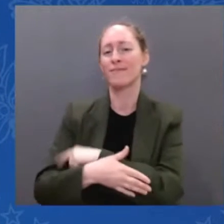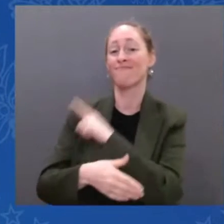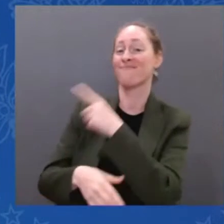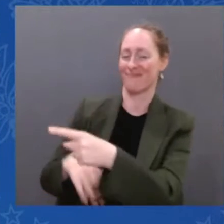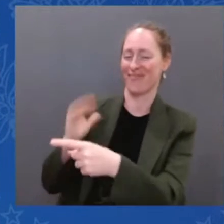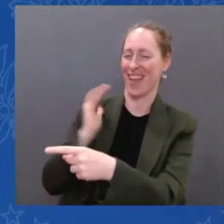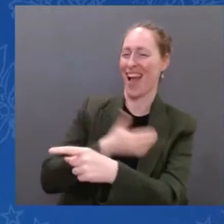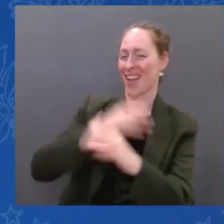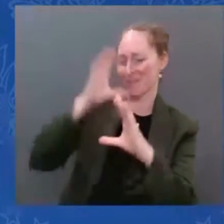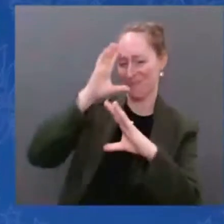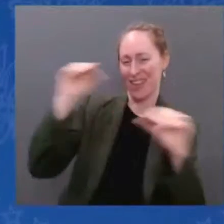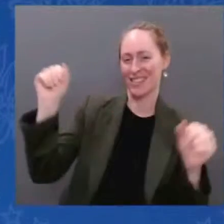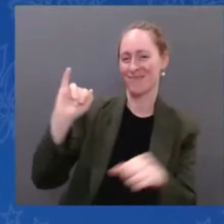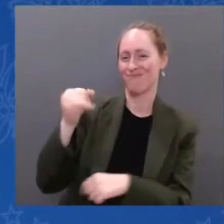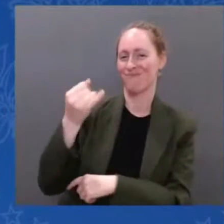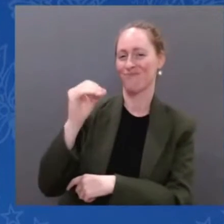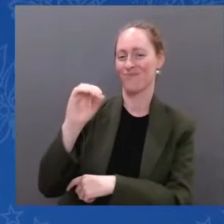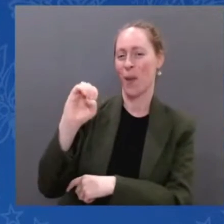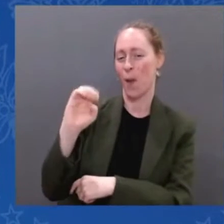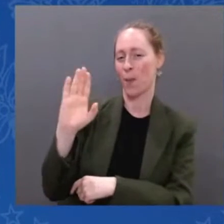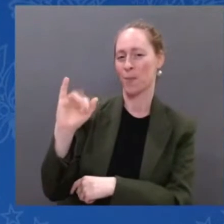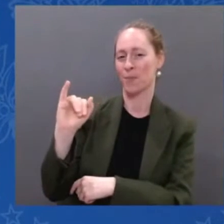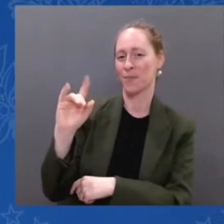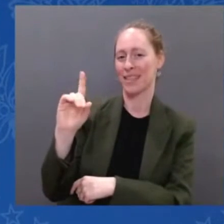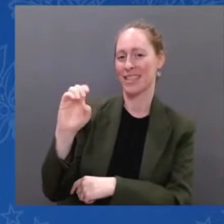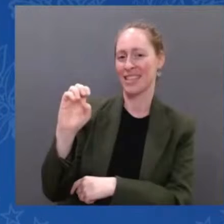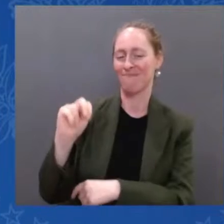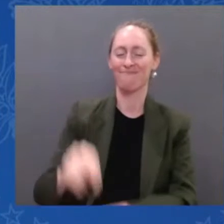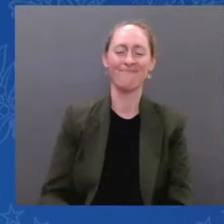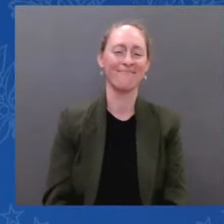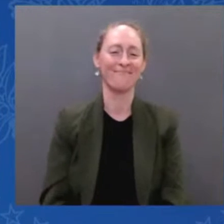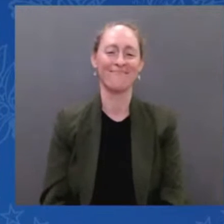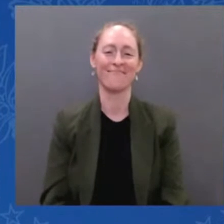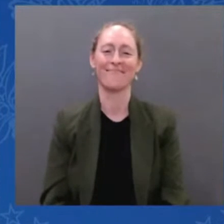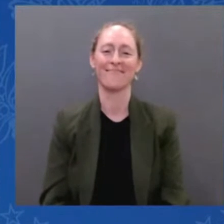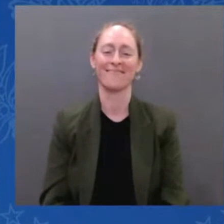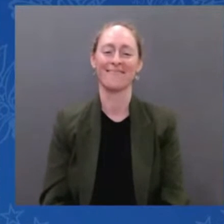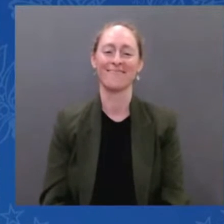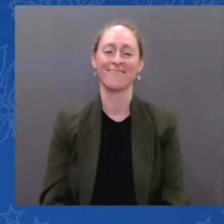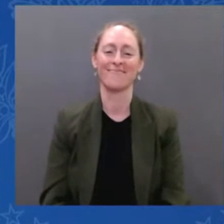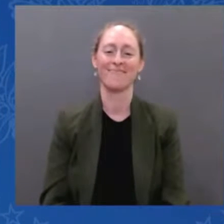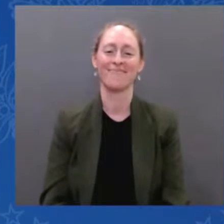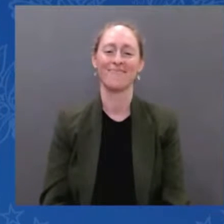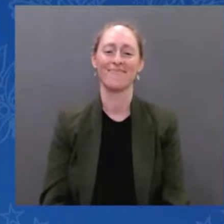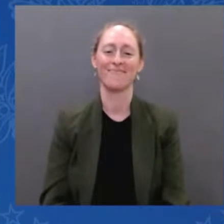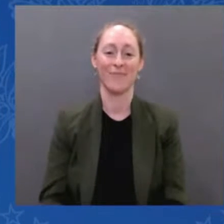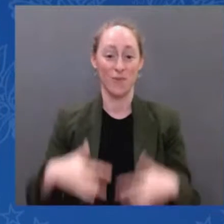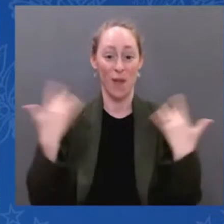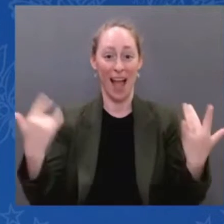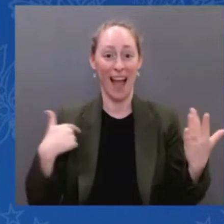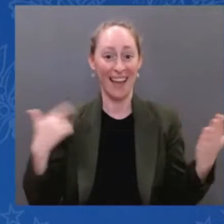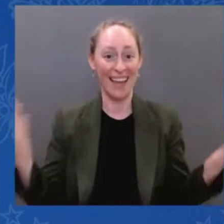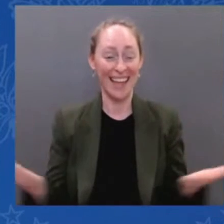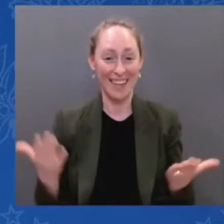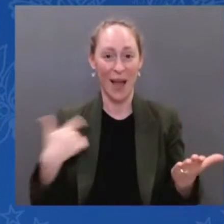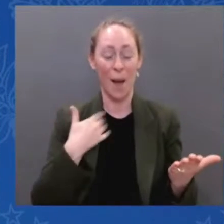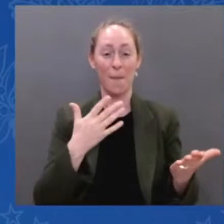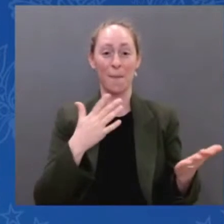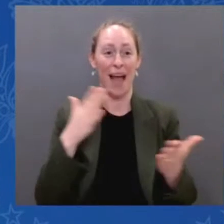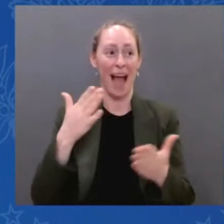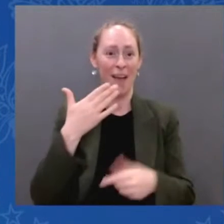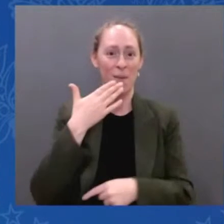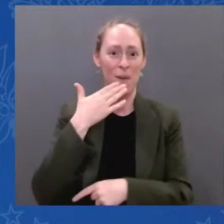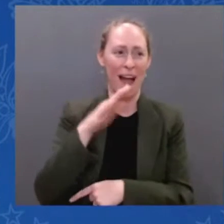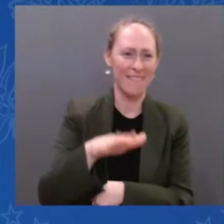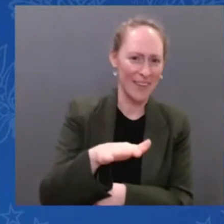to be with you all. And I was going to say good afternoon, but we're starting this meeting late because I was engaged in preparing for a trip to